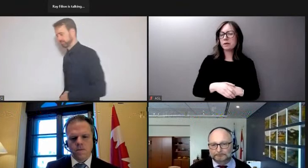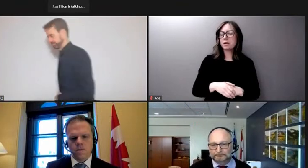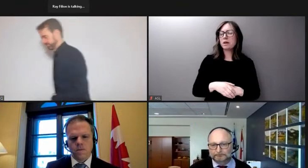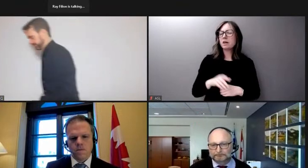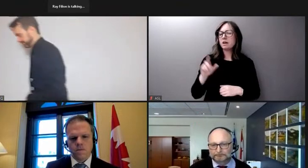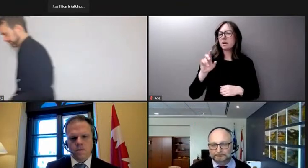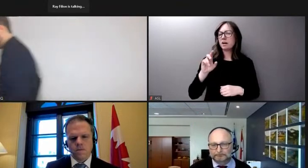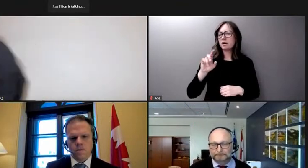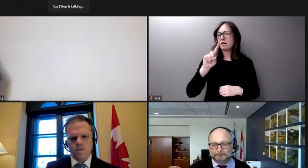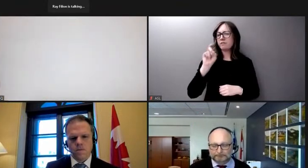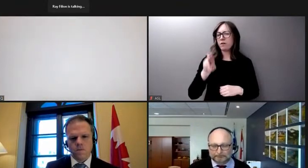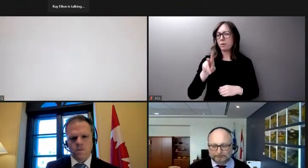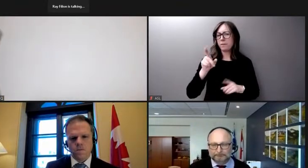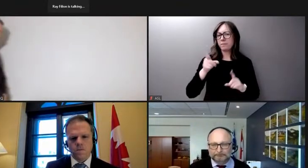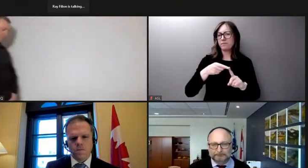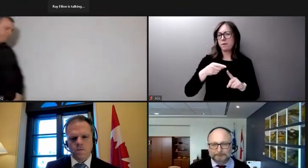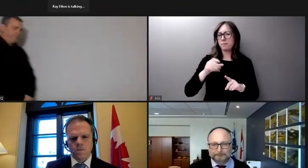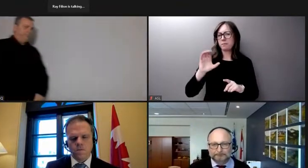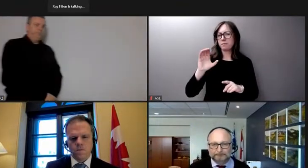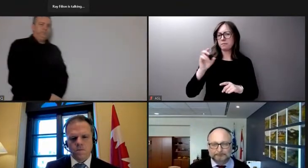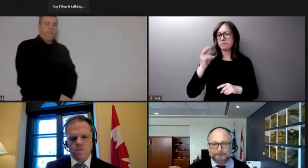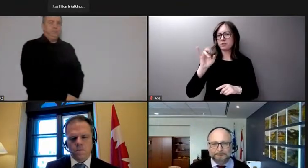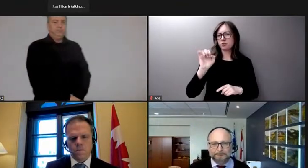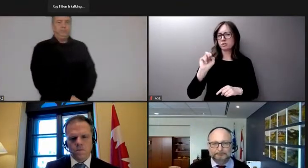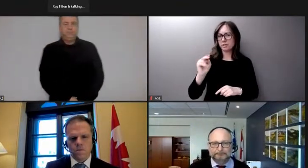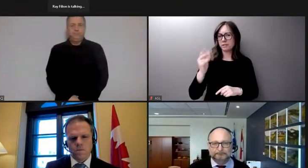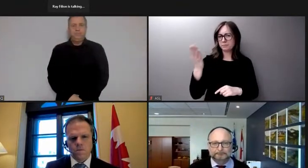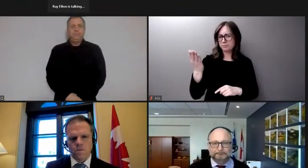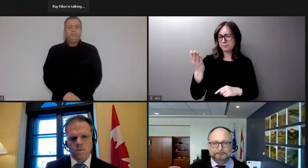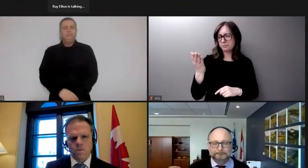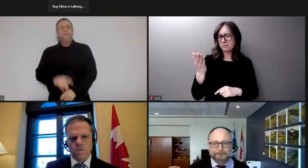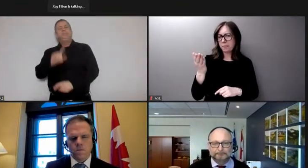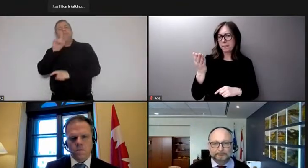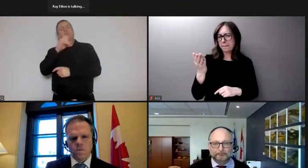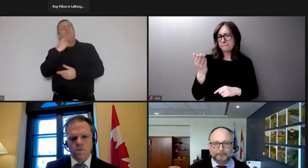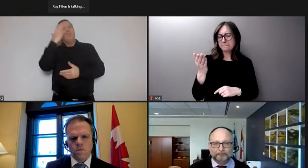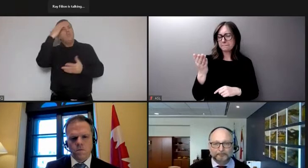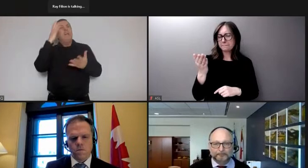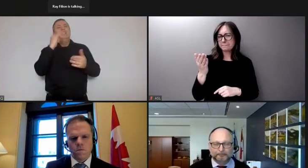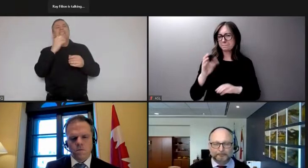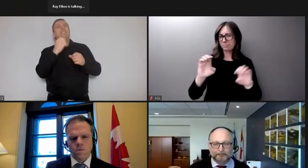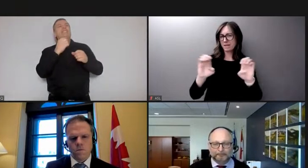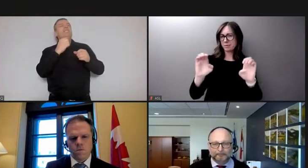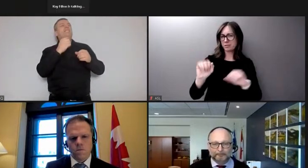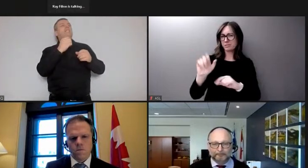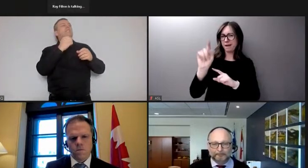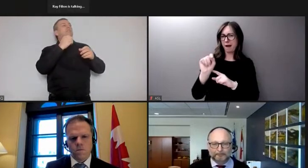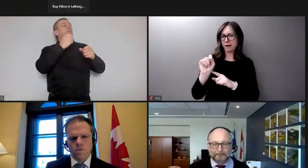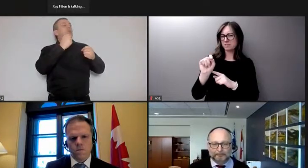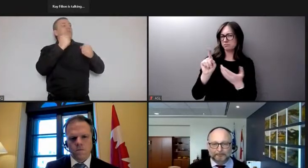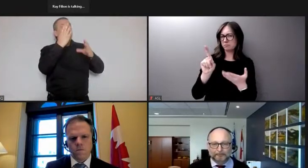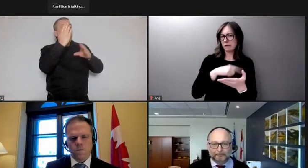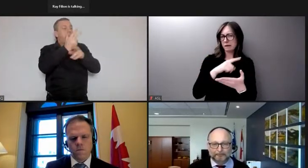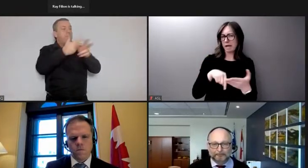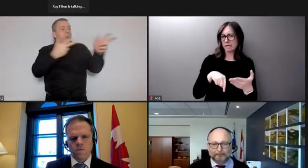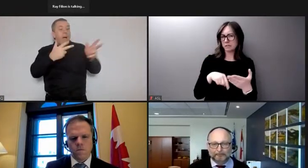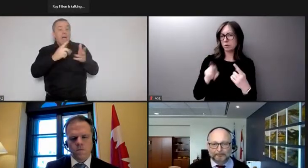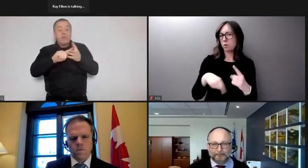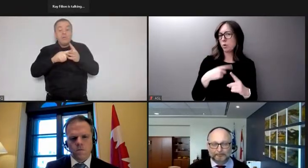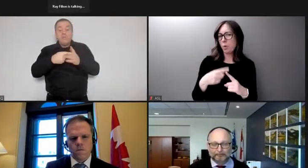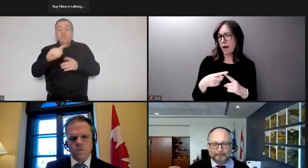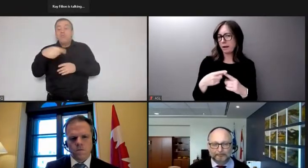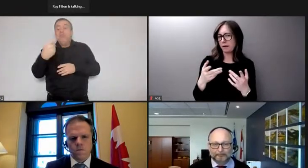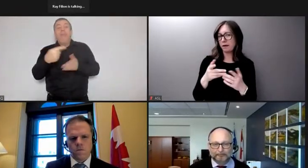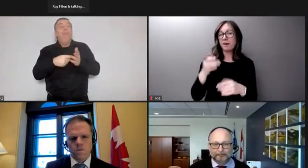Christian, I would like know, Mr. Lametti, what will it take for the state of emergency to be elevated? In other words, there is no more of a barrage at the beginning of the next week, lundi or